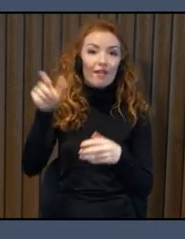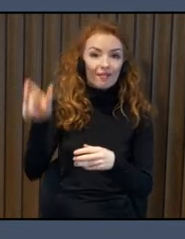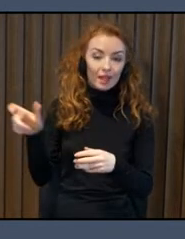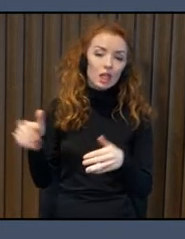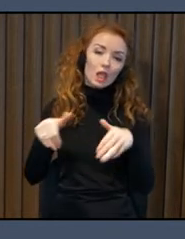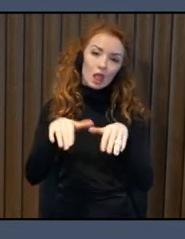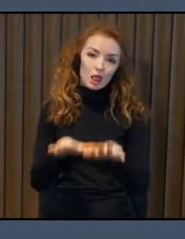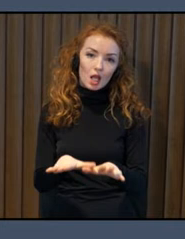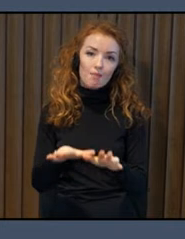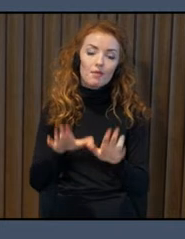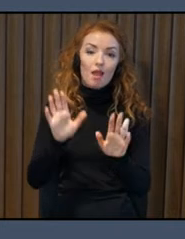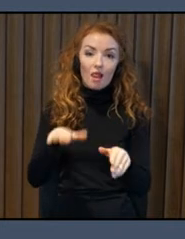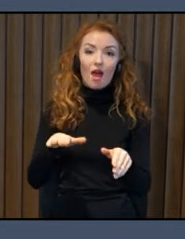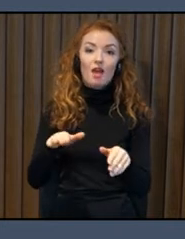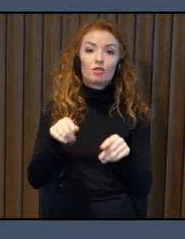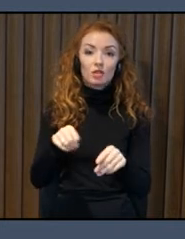activities.